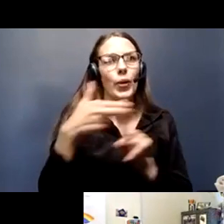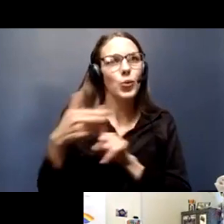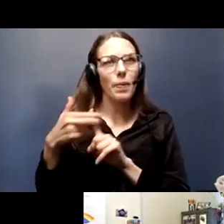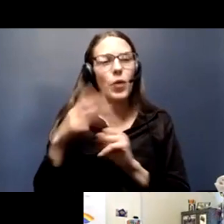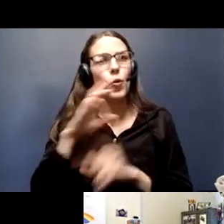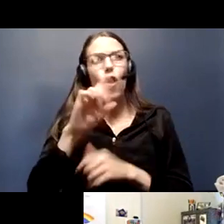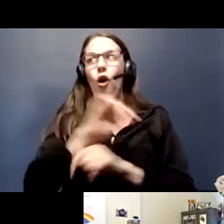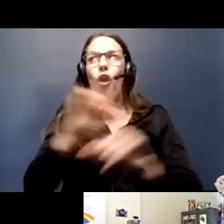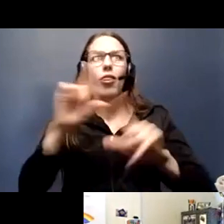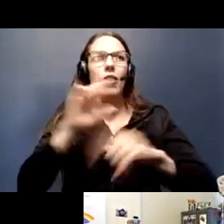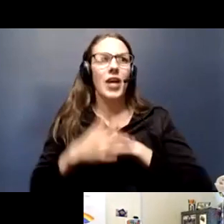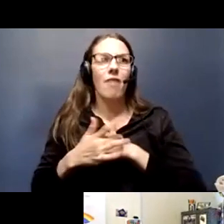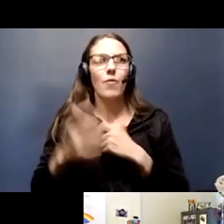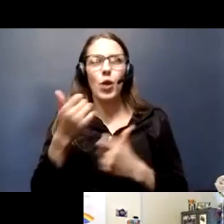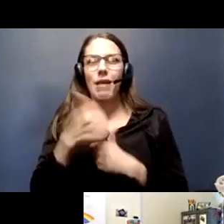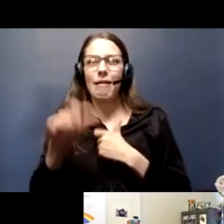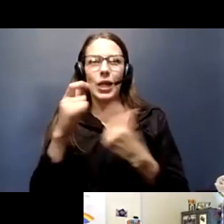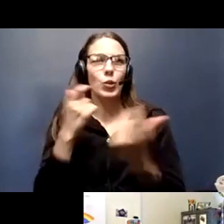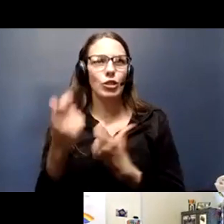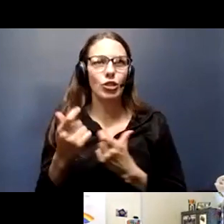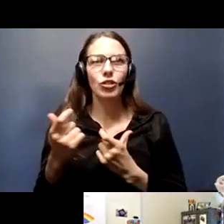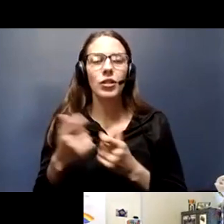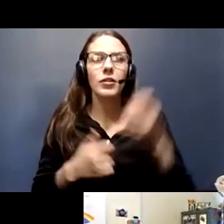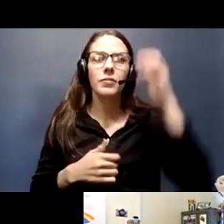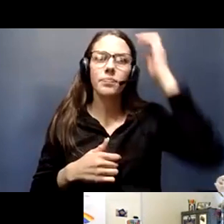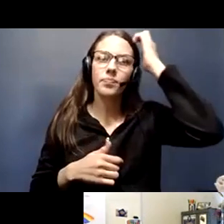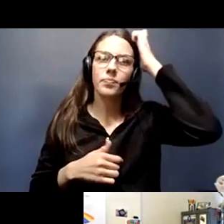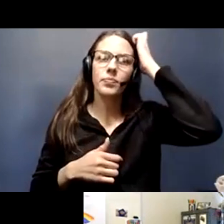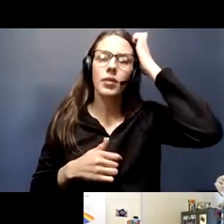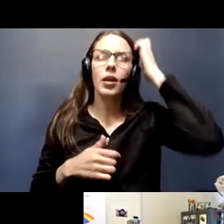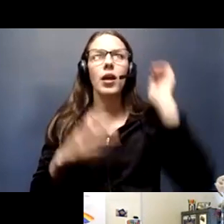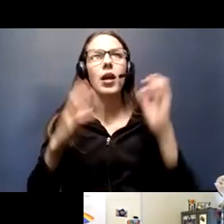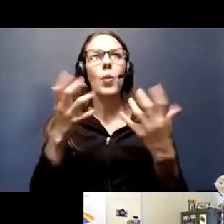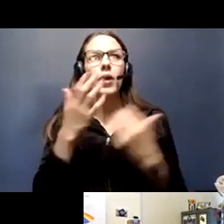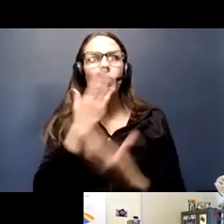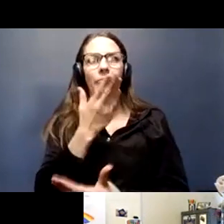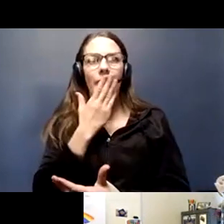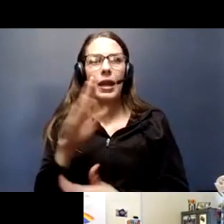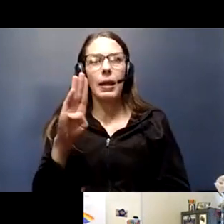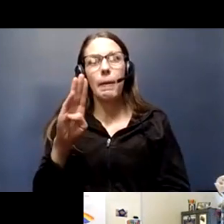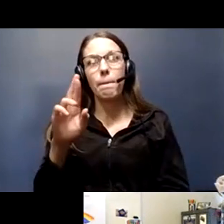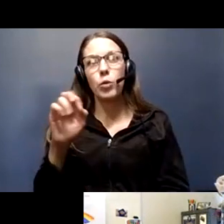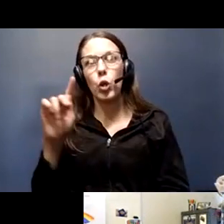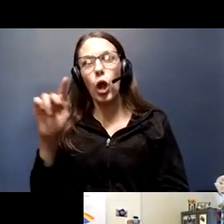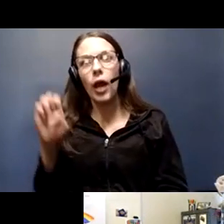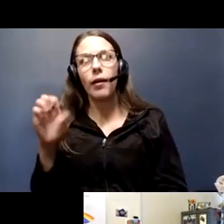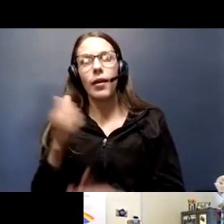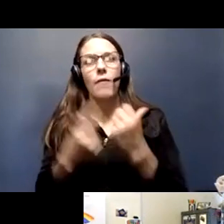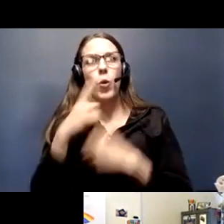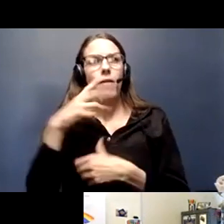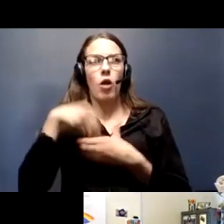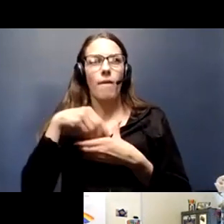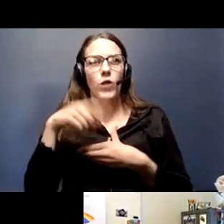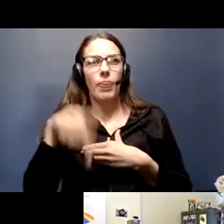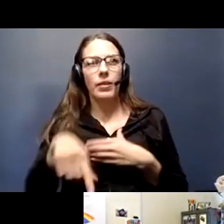available for any questions if folks have them. I do want to thank Brooke and everyone involved for this opportunity.